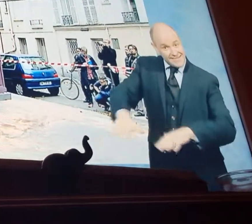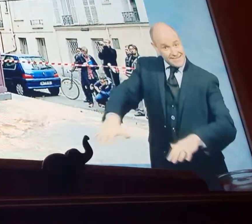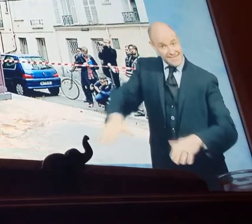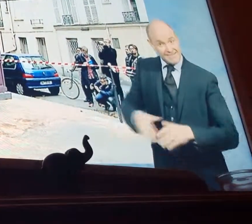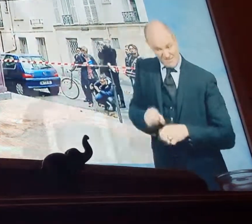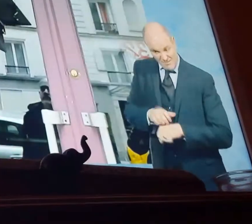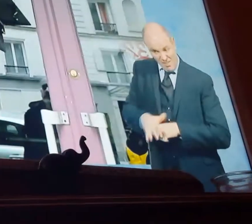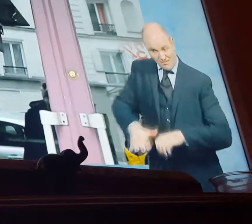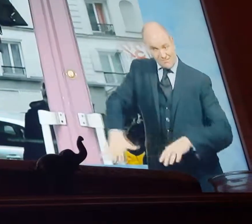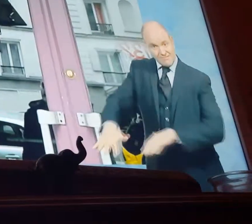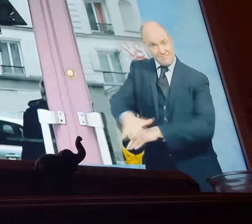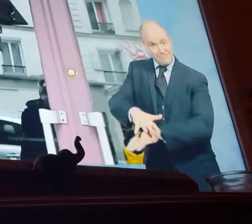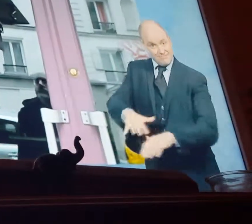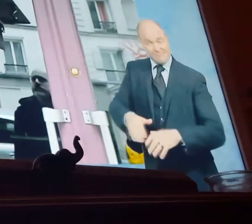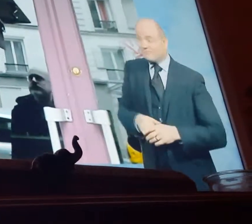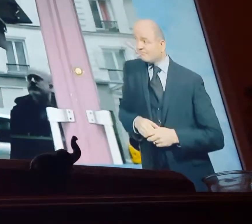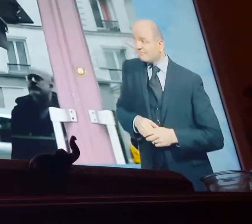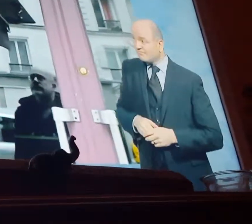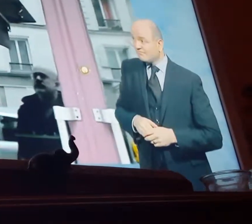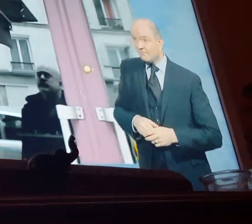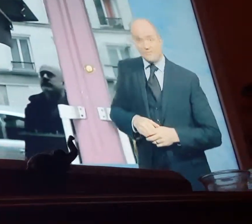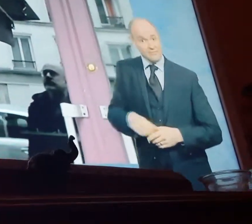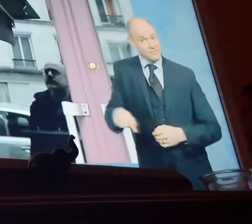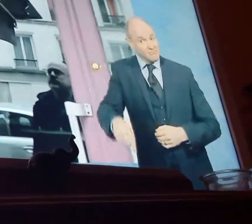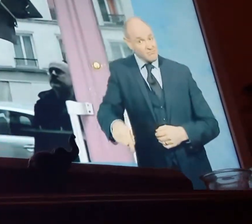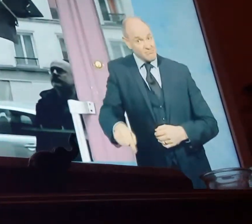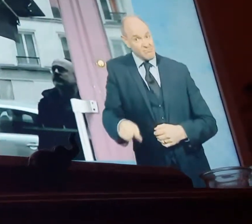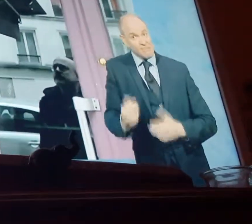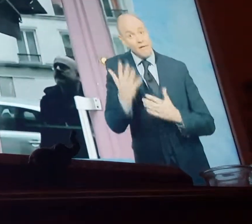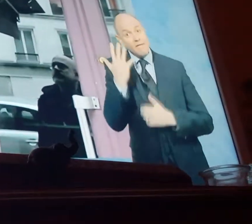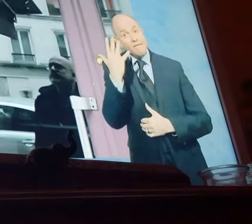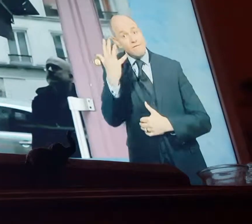Five dead on this street, eight severely wounded.